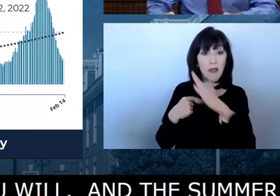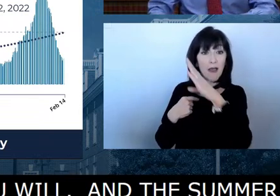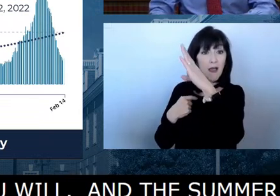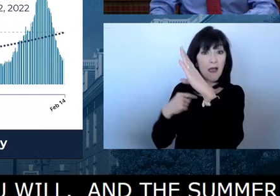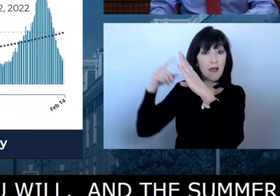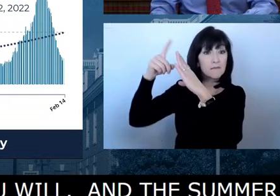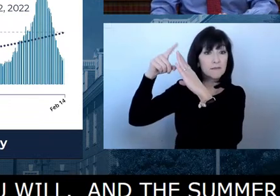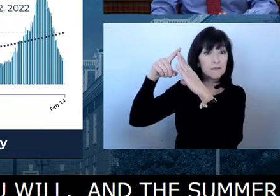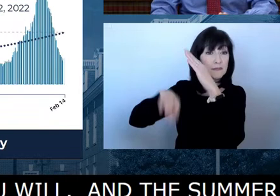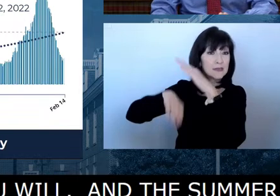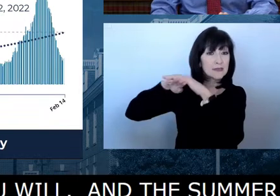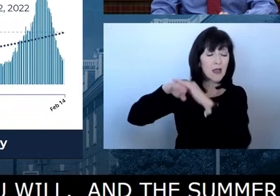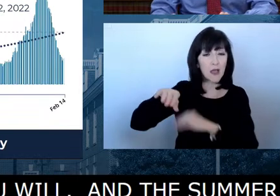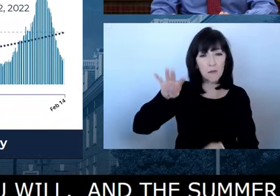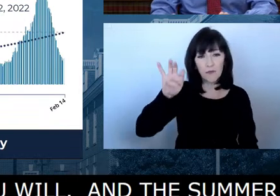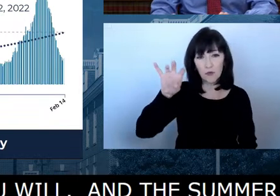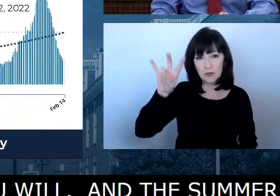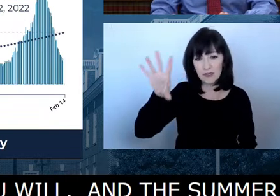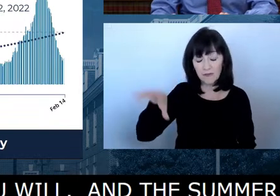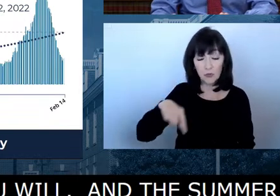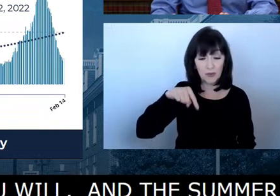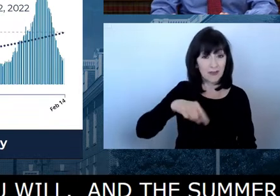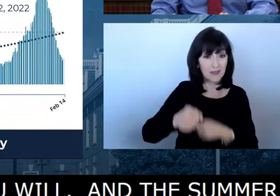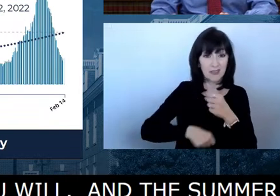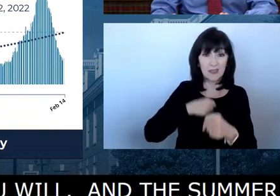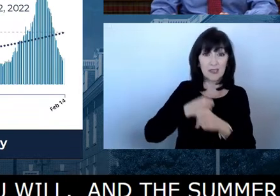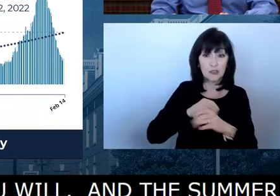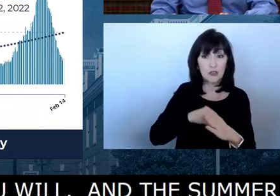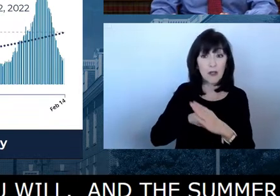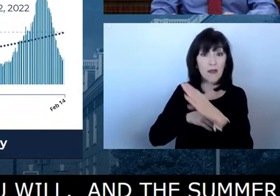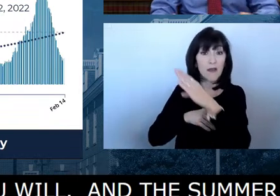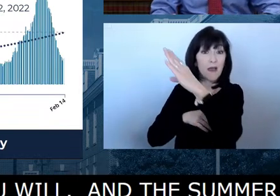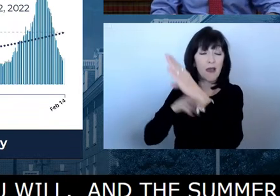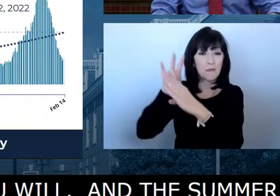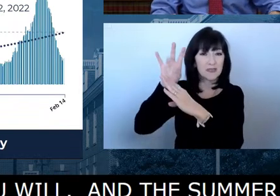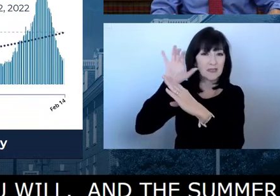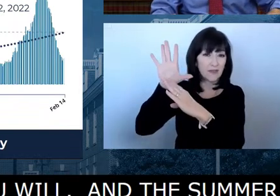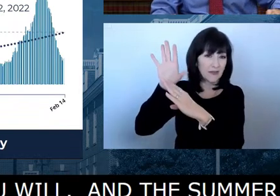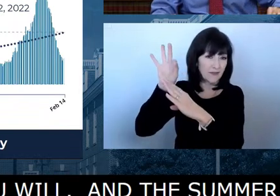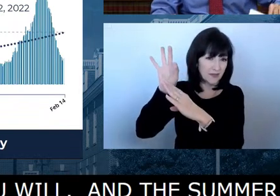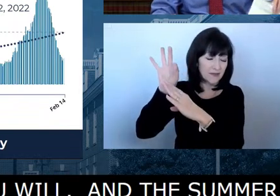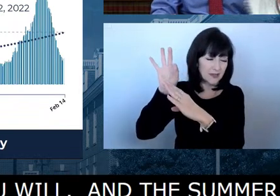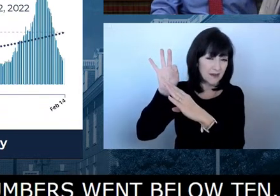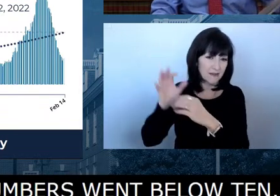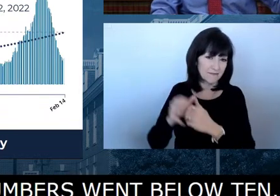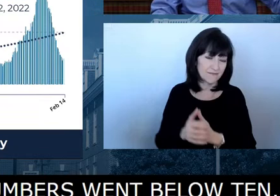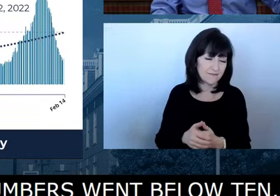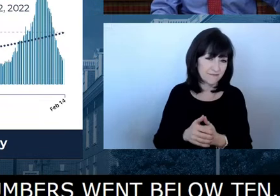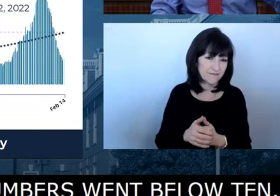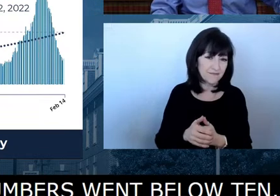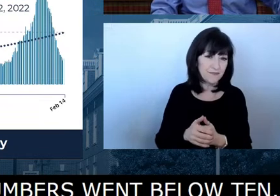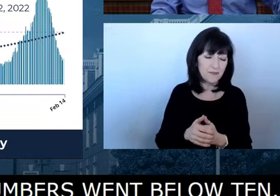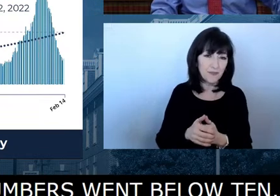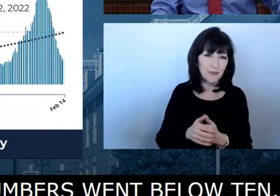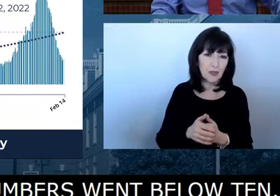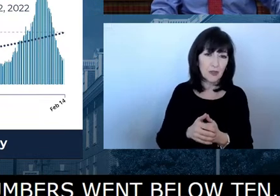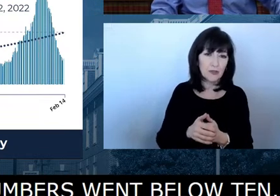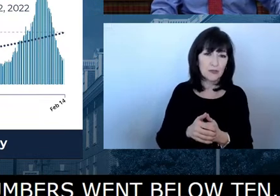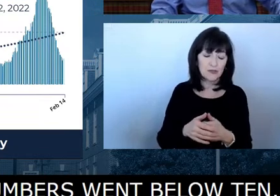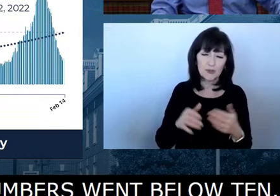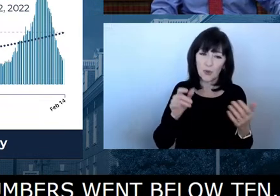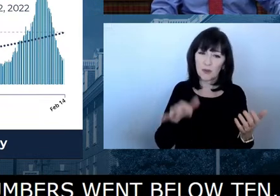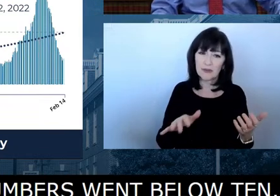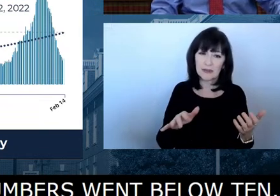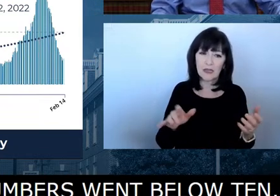and 759 this year, 190 today. And that's what drives us to, frankly,